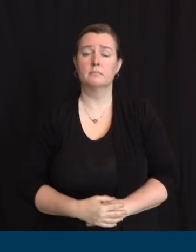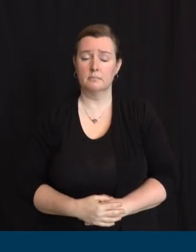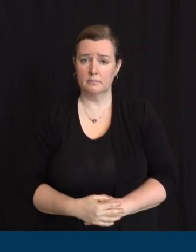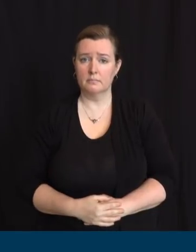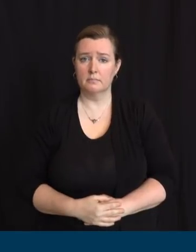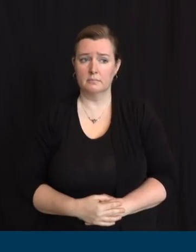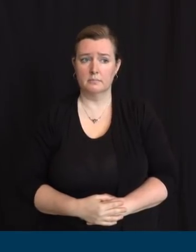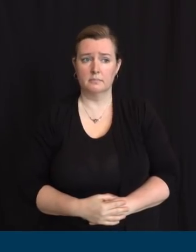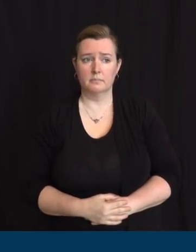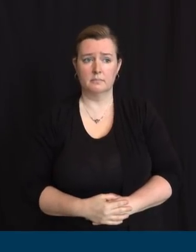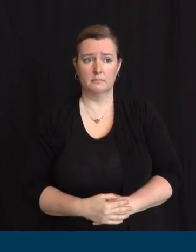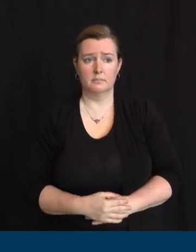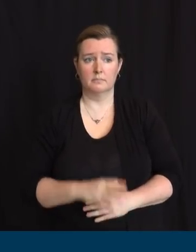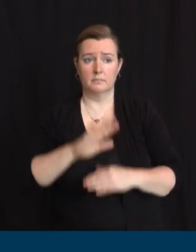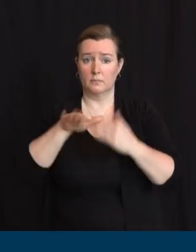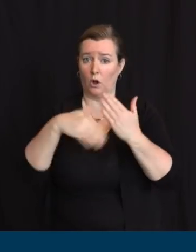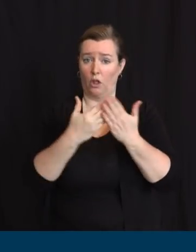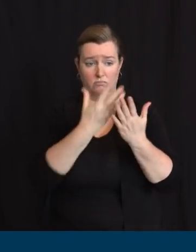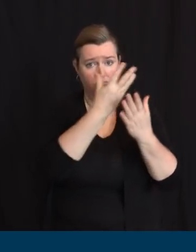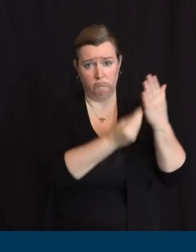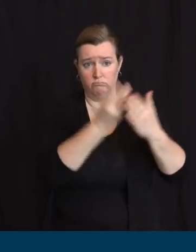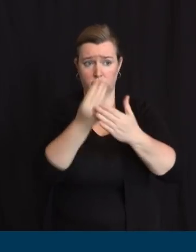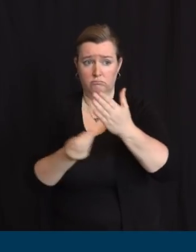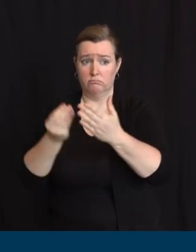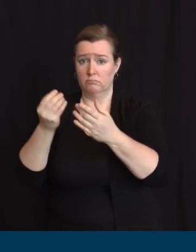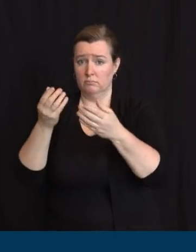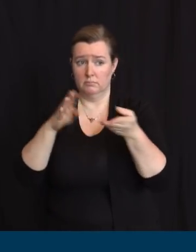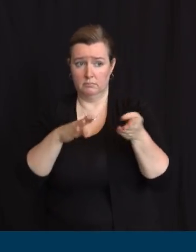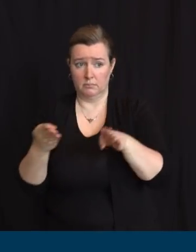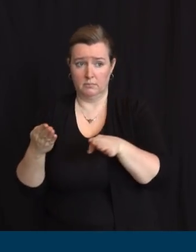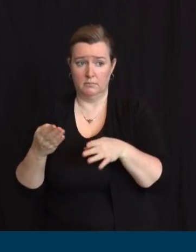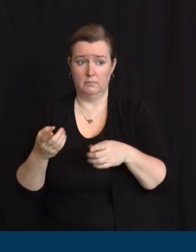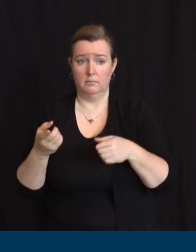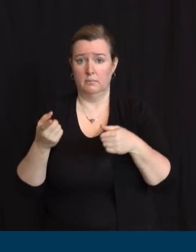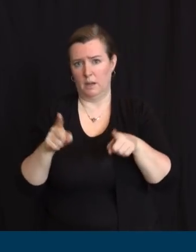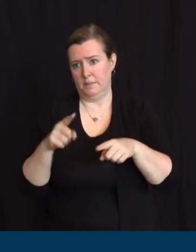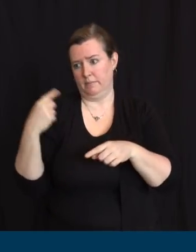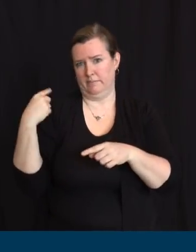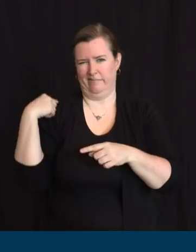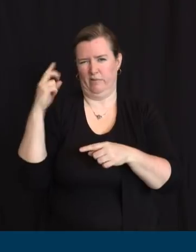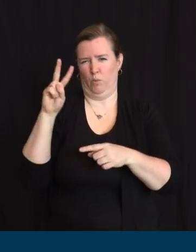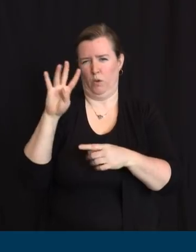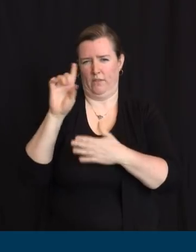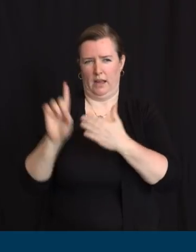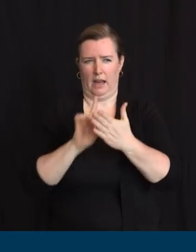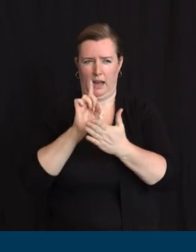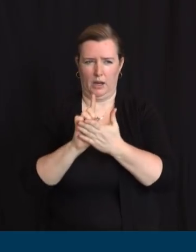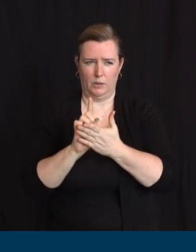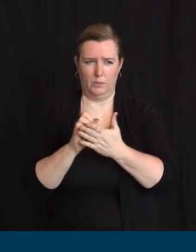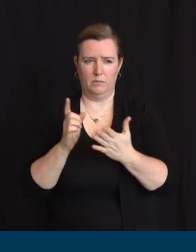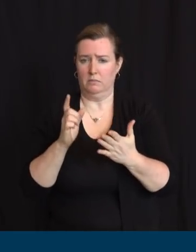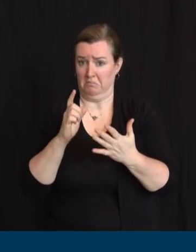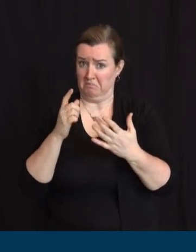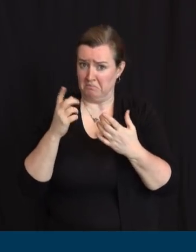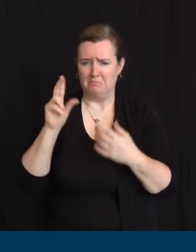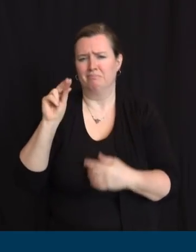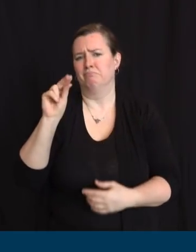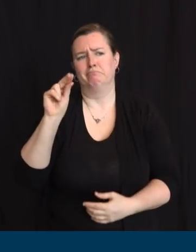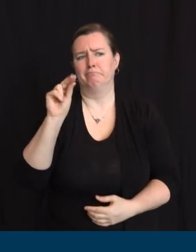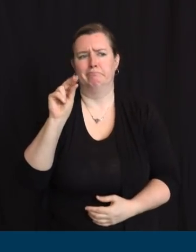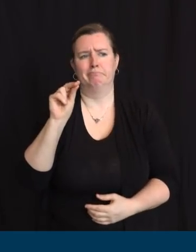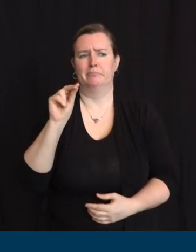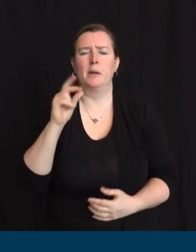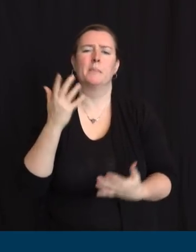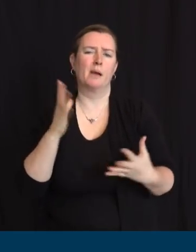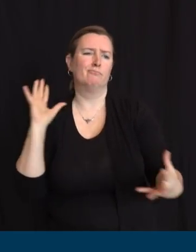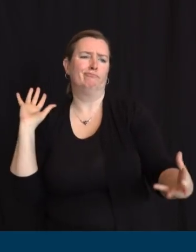all of these deaths occurred literally within the past 24 hours. Many of these individuals passed sometime over the past number